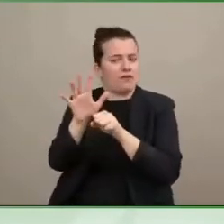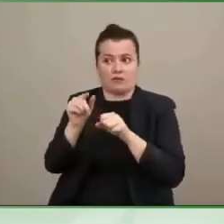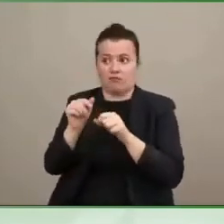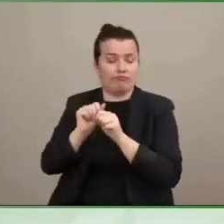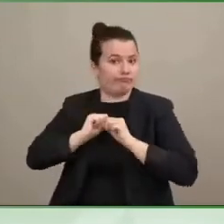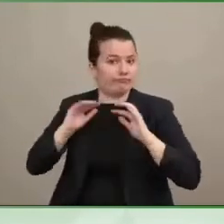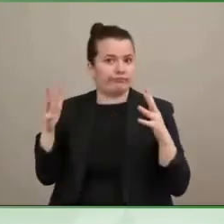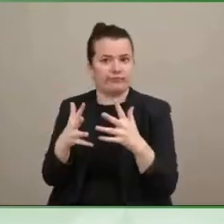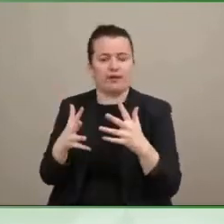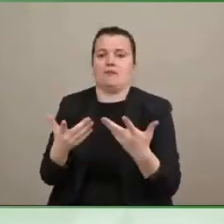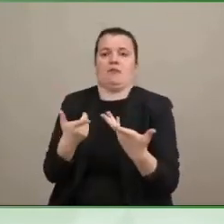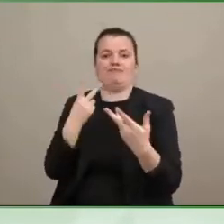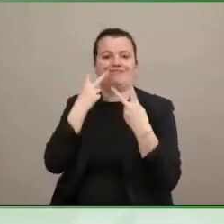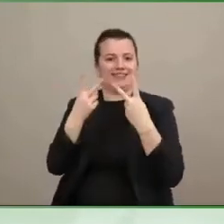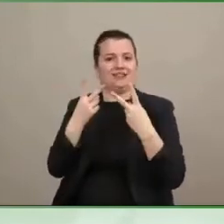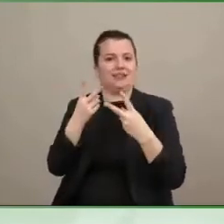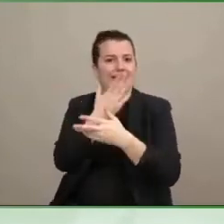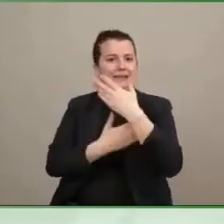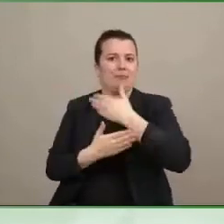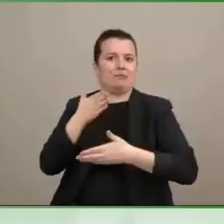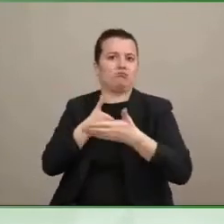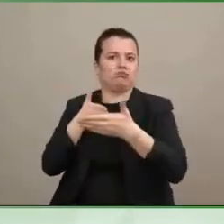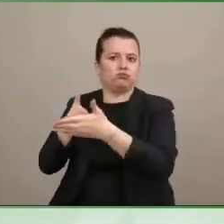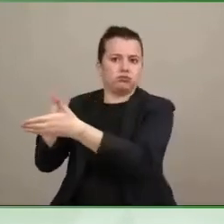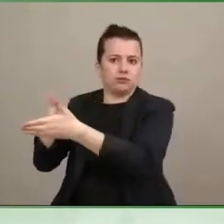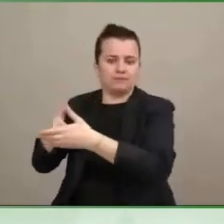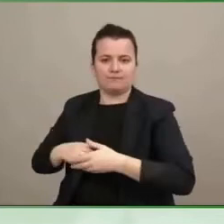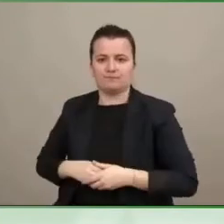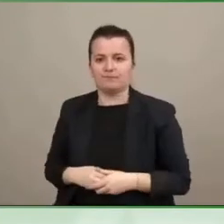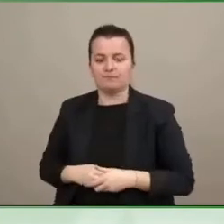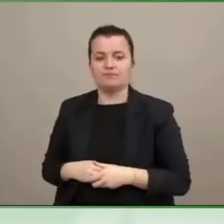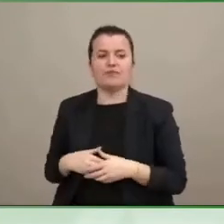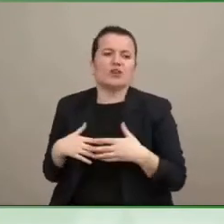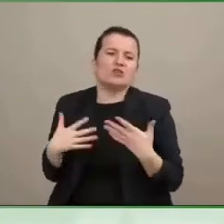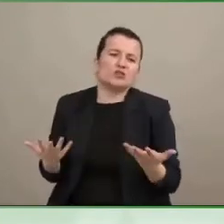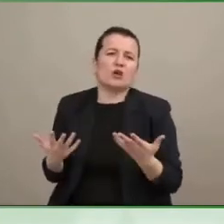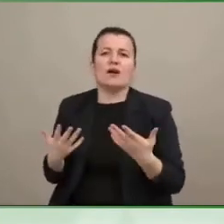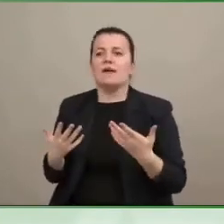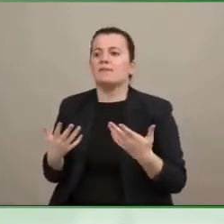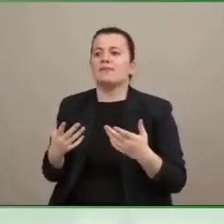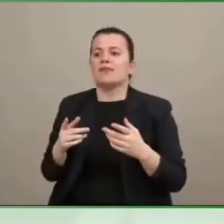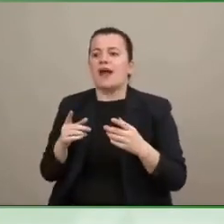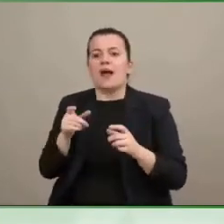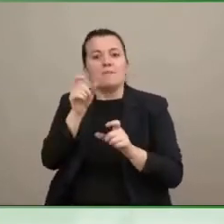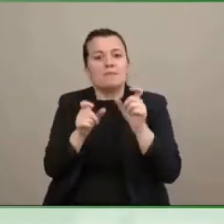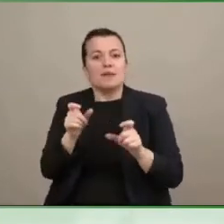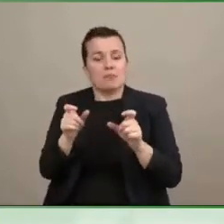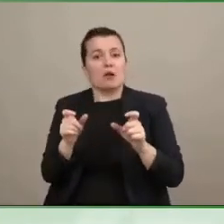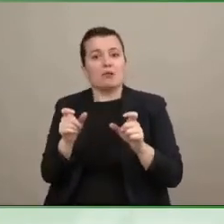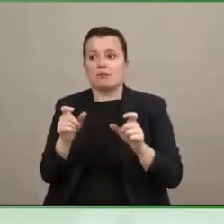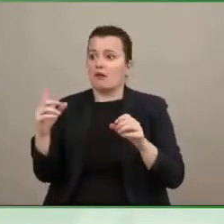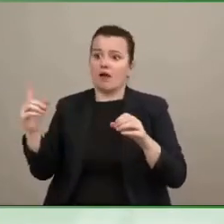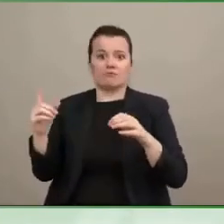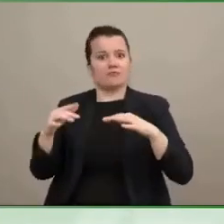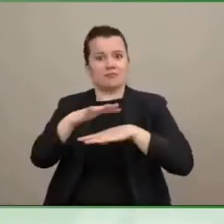talking more than just physical integration. You know, people can be present, but not included.